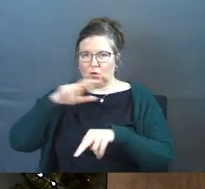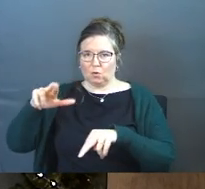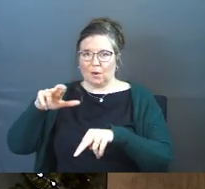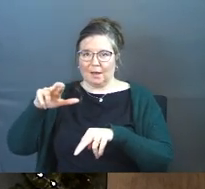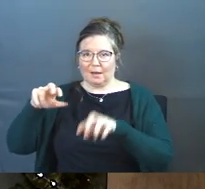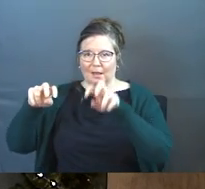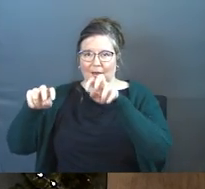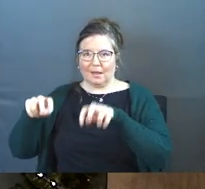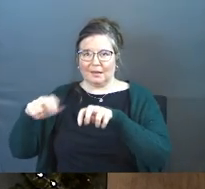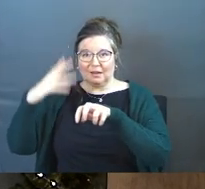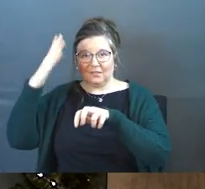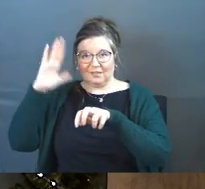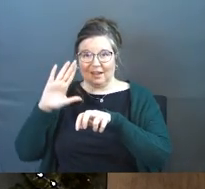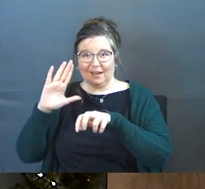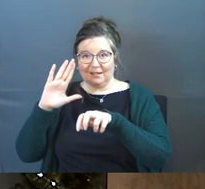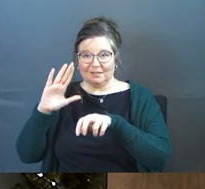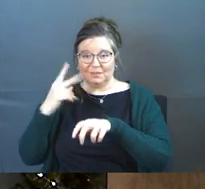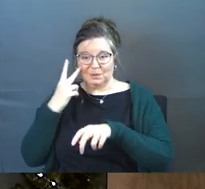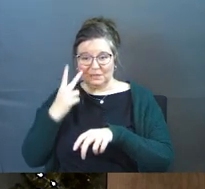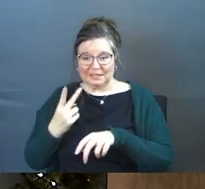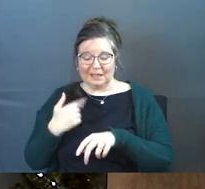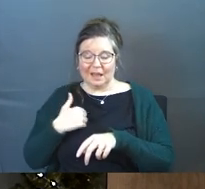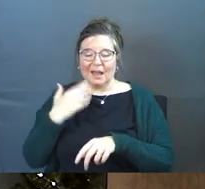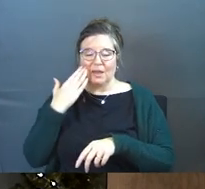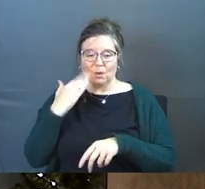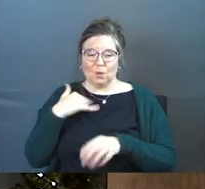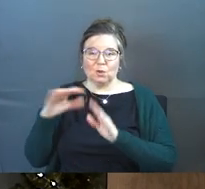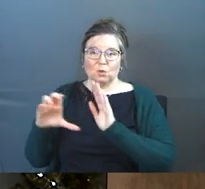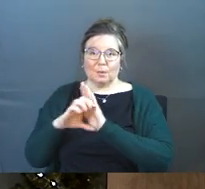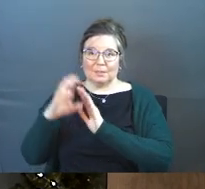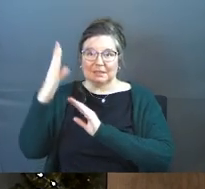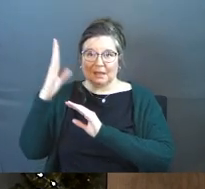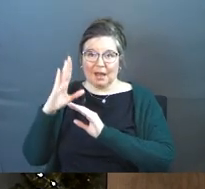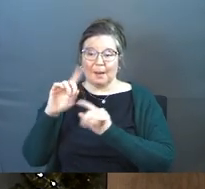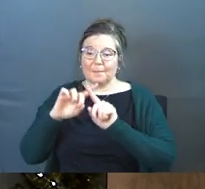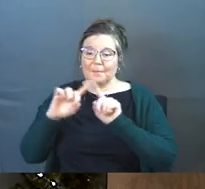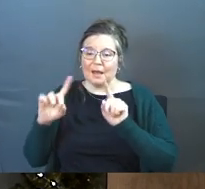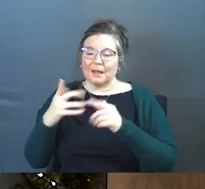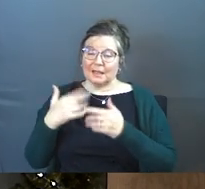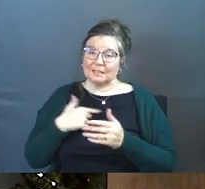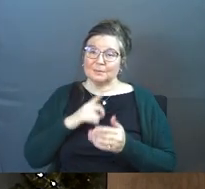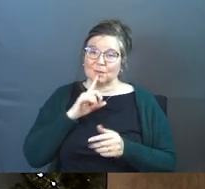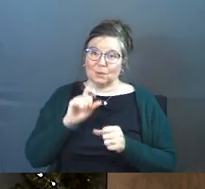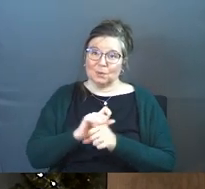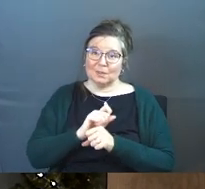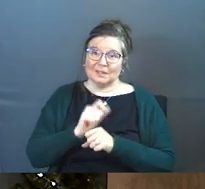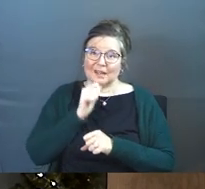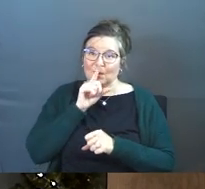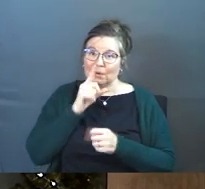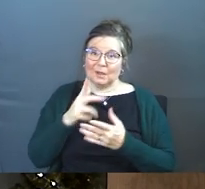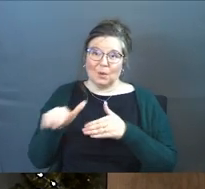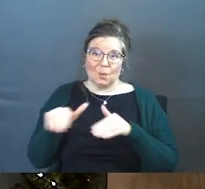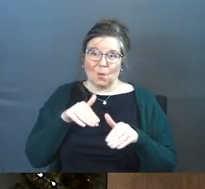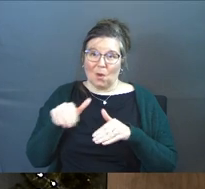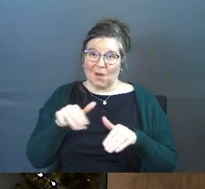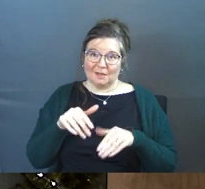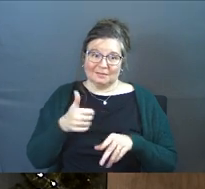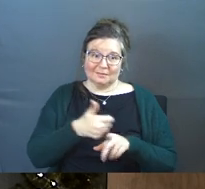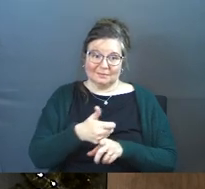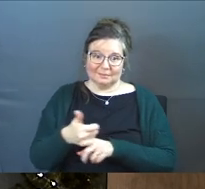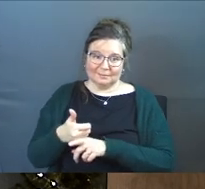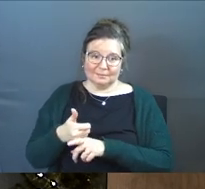do you see the Bible wrestling for language to say I know you're the image of God but let's be real you've not really walked in it